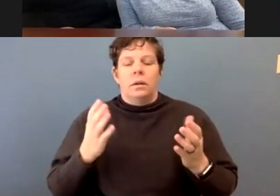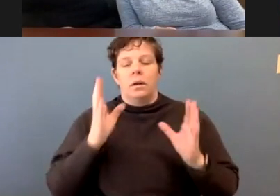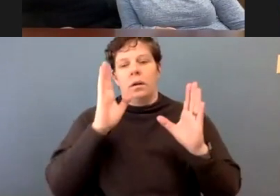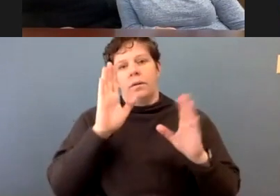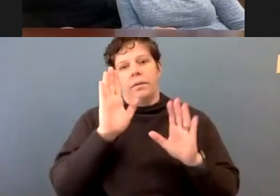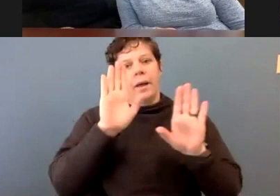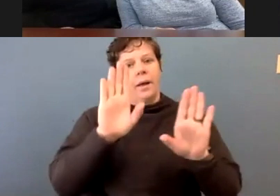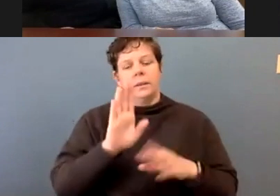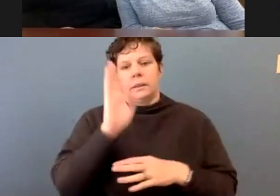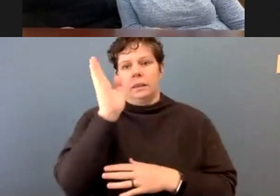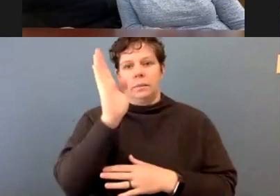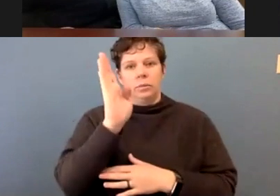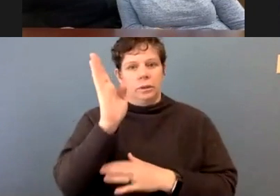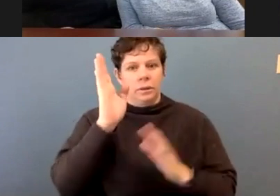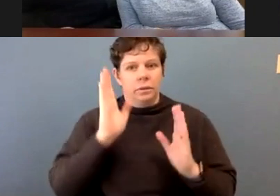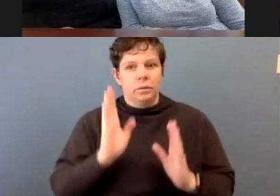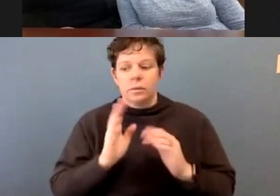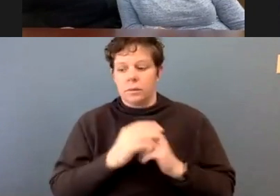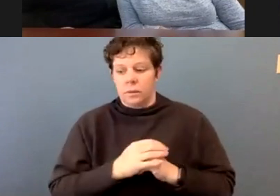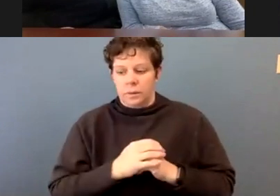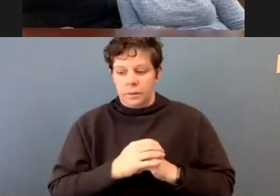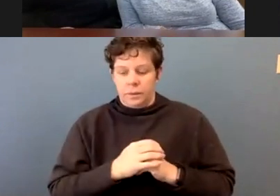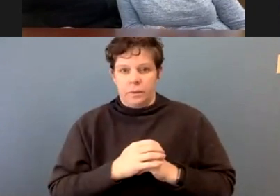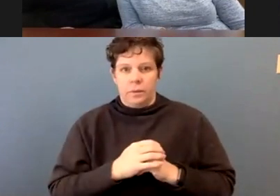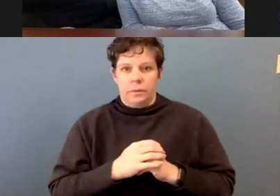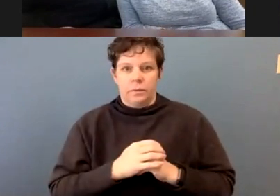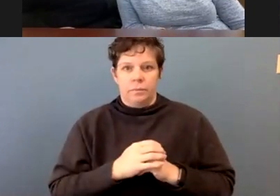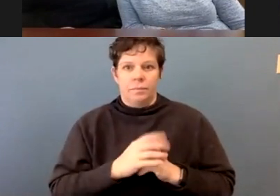topics,